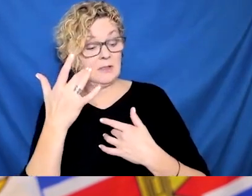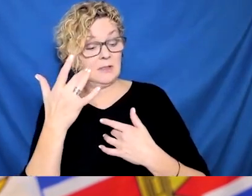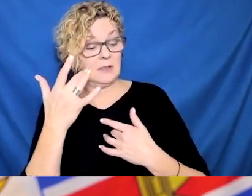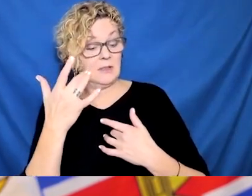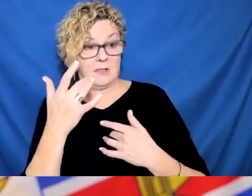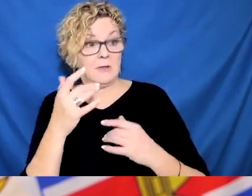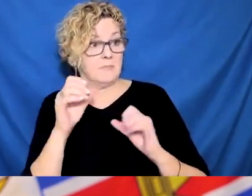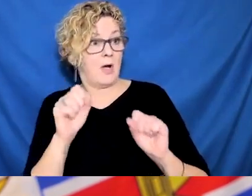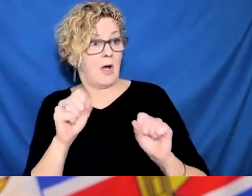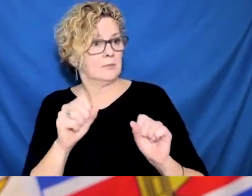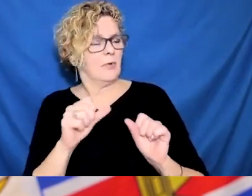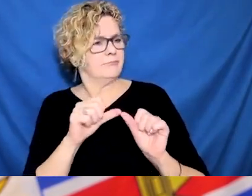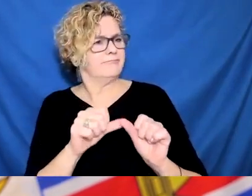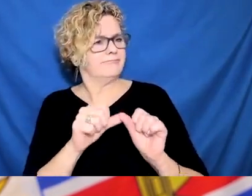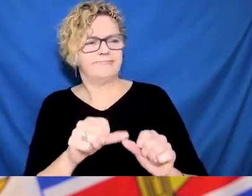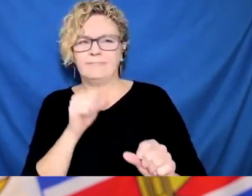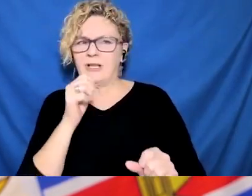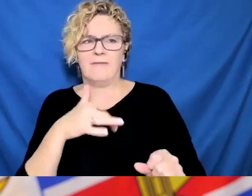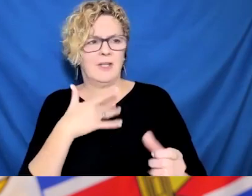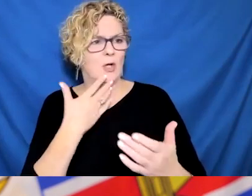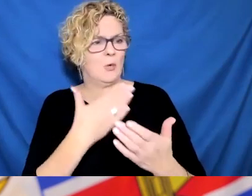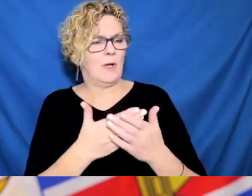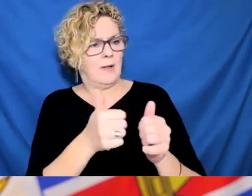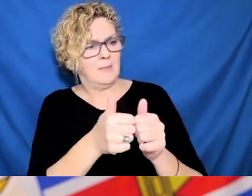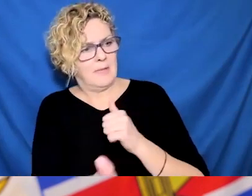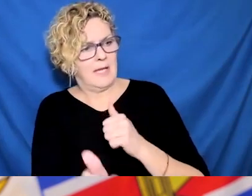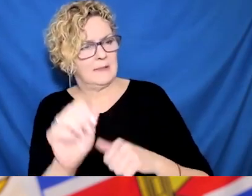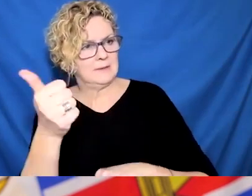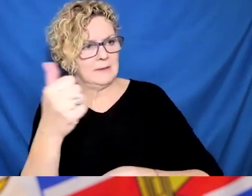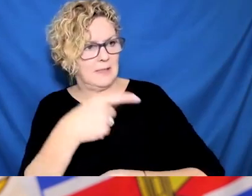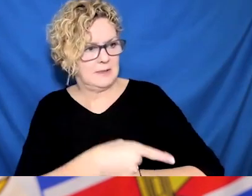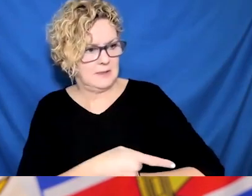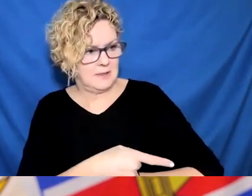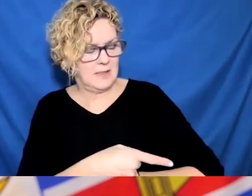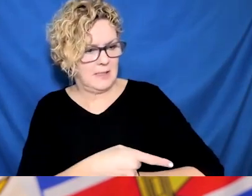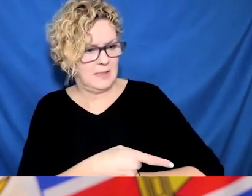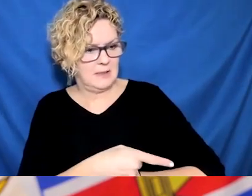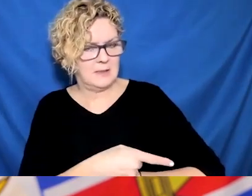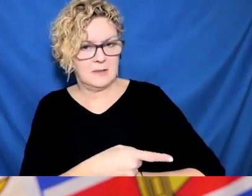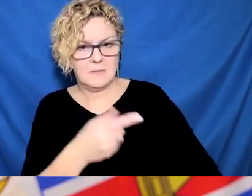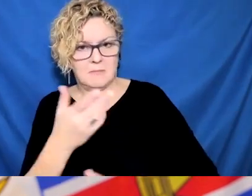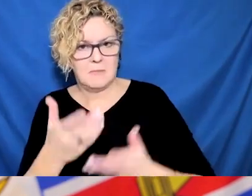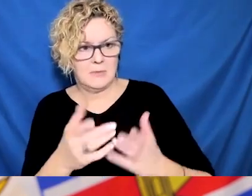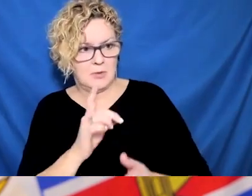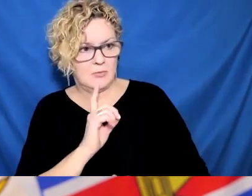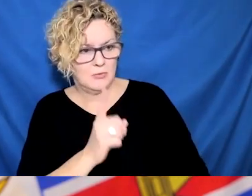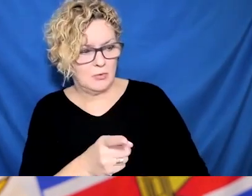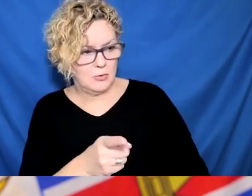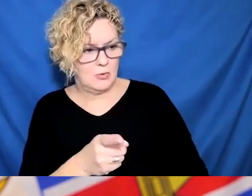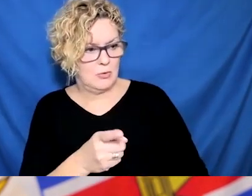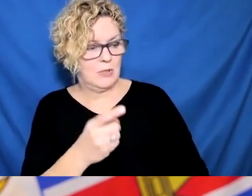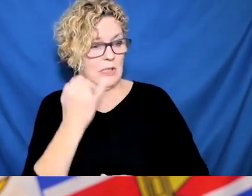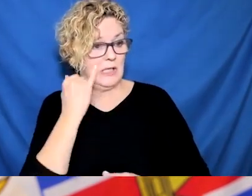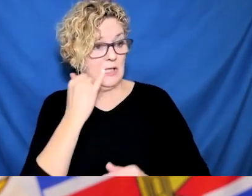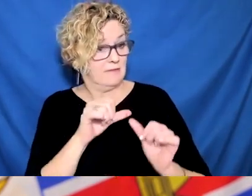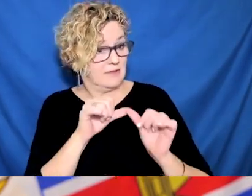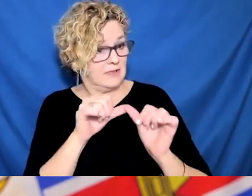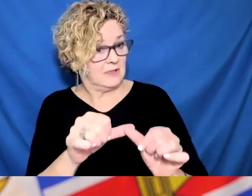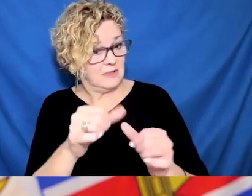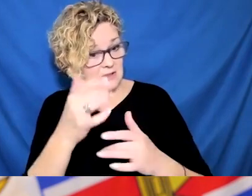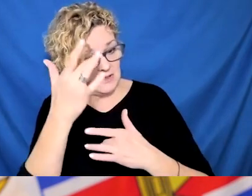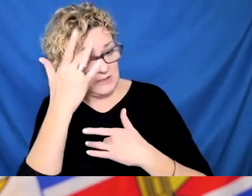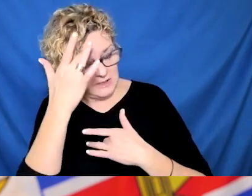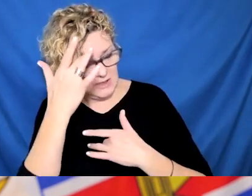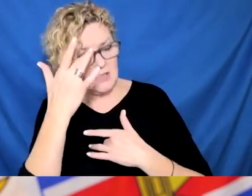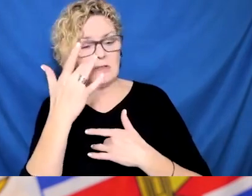hospitalized and in outbreaks. So it is a bit varied. I look at my colleagues in Prince Edward Island,